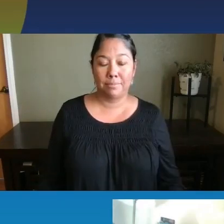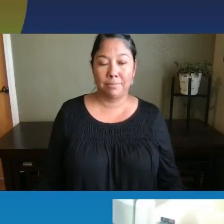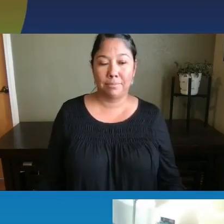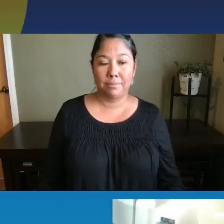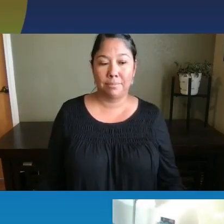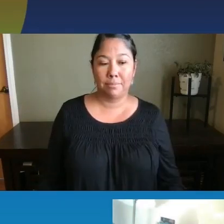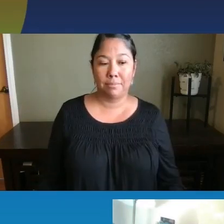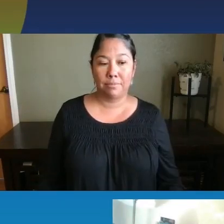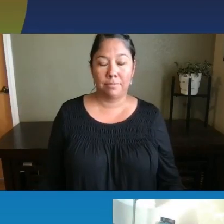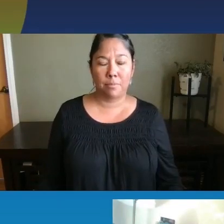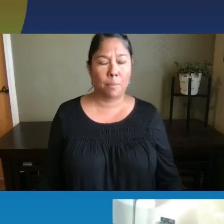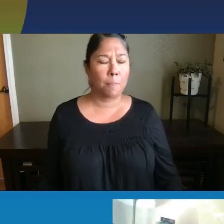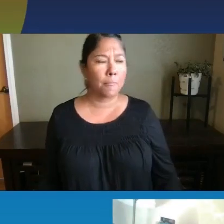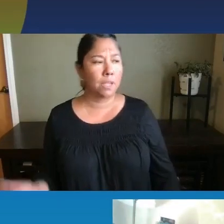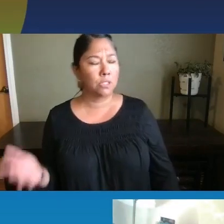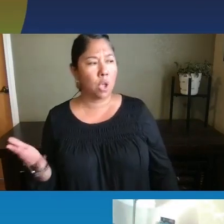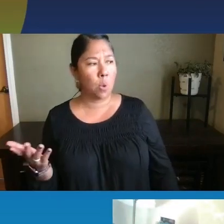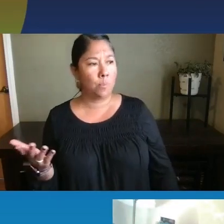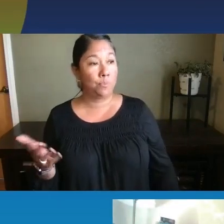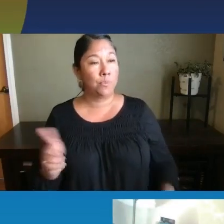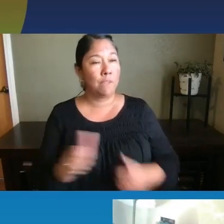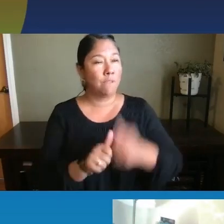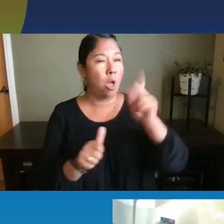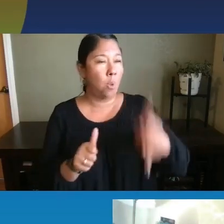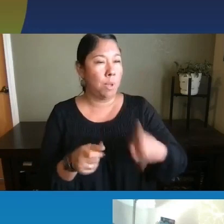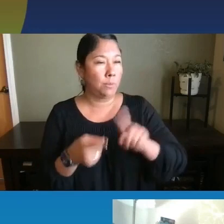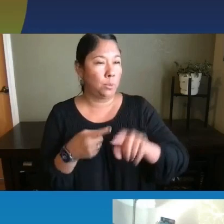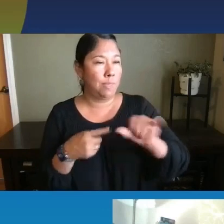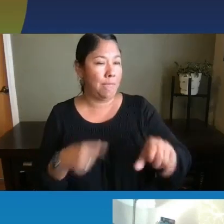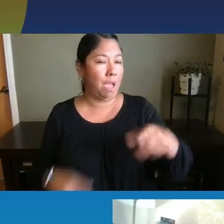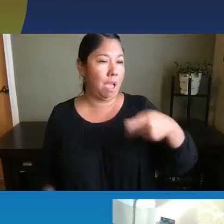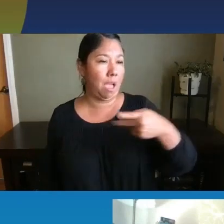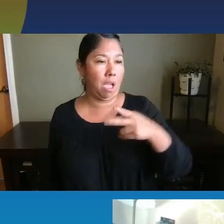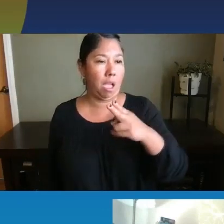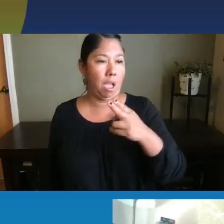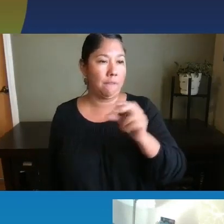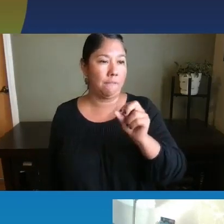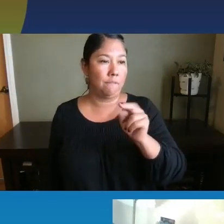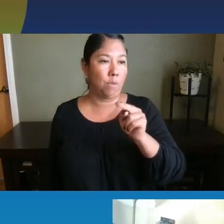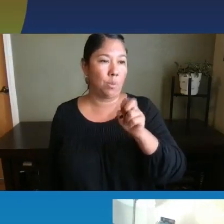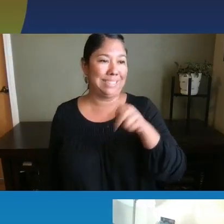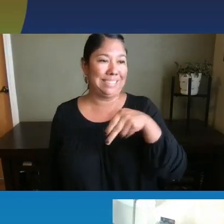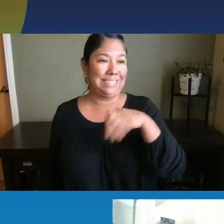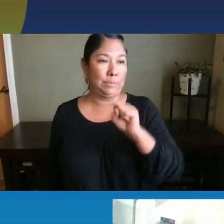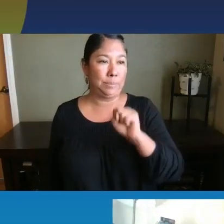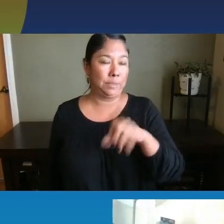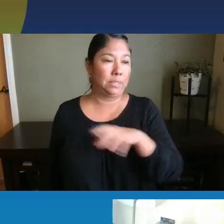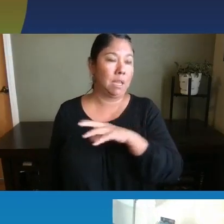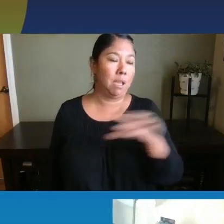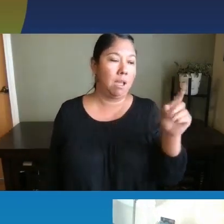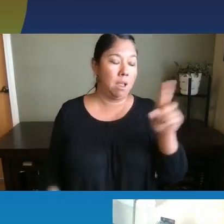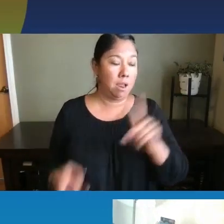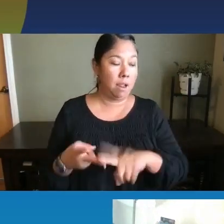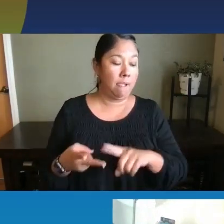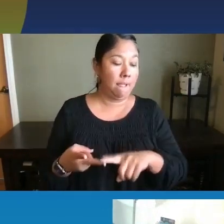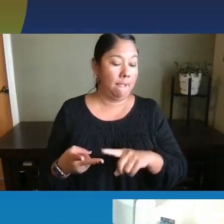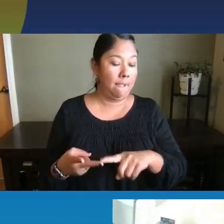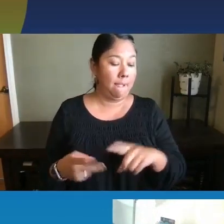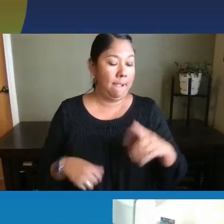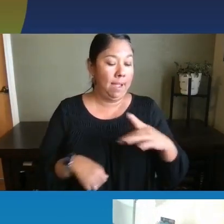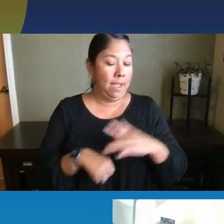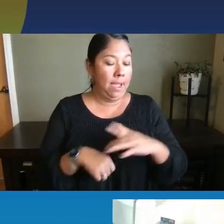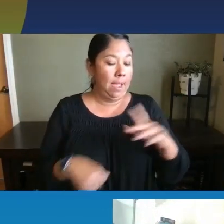So, um, follow-up to the phonemes and, um, tactile